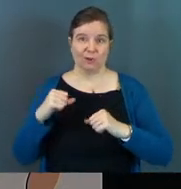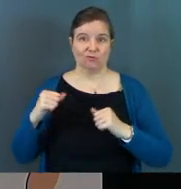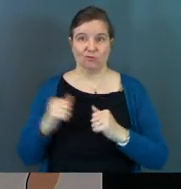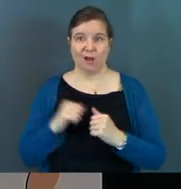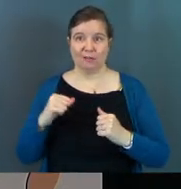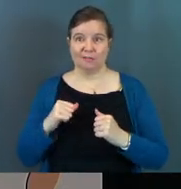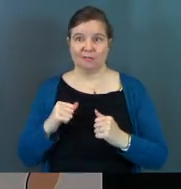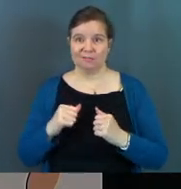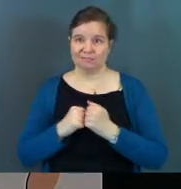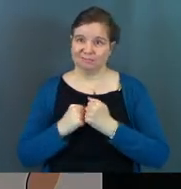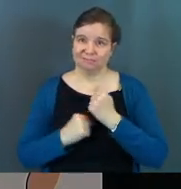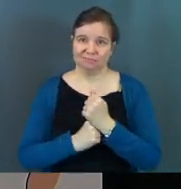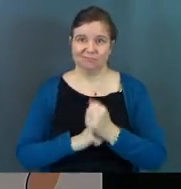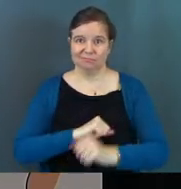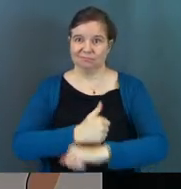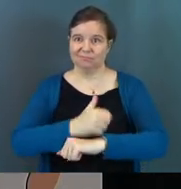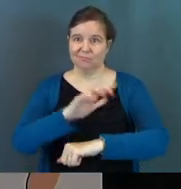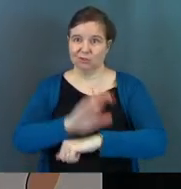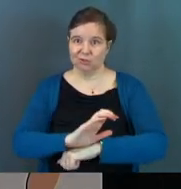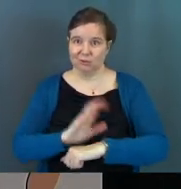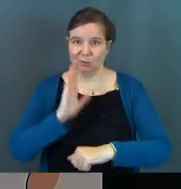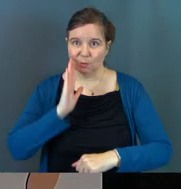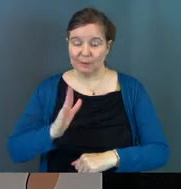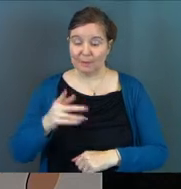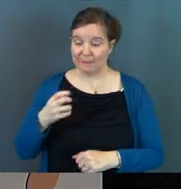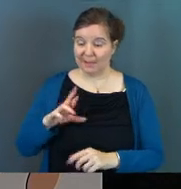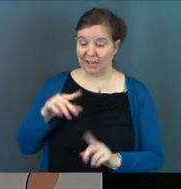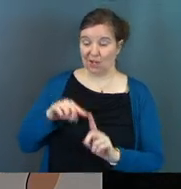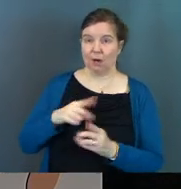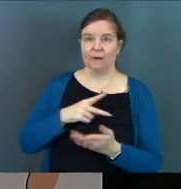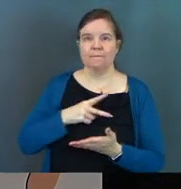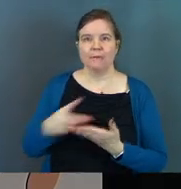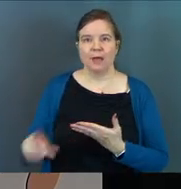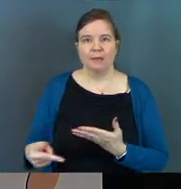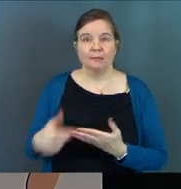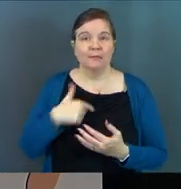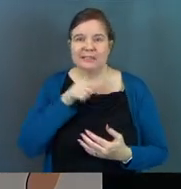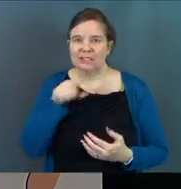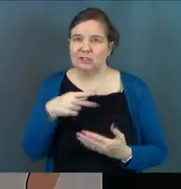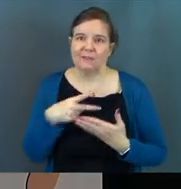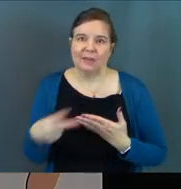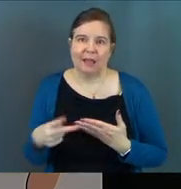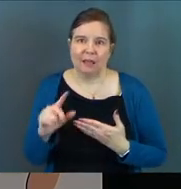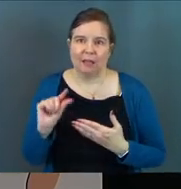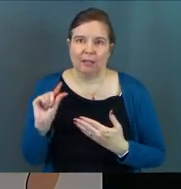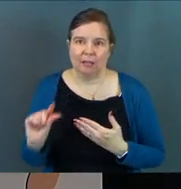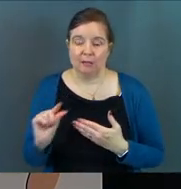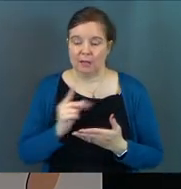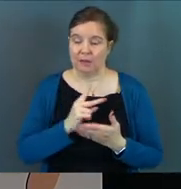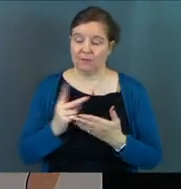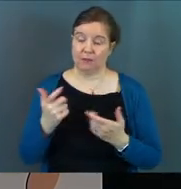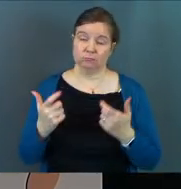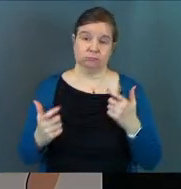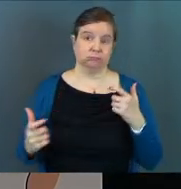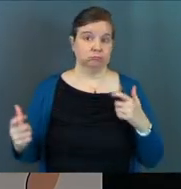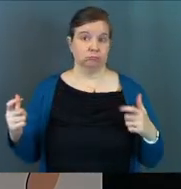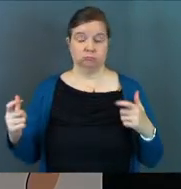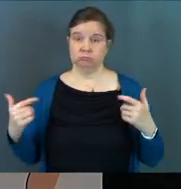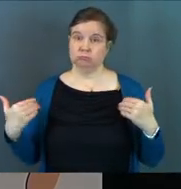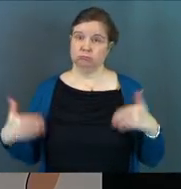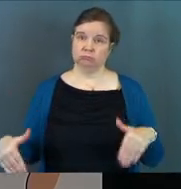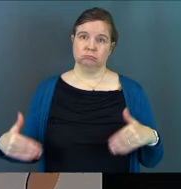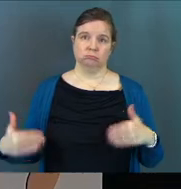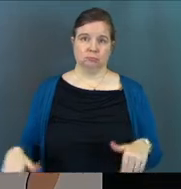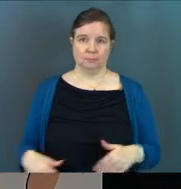rock that he would build his church on. Peter fails and he doesn't just fail. He fails magnificently.